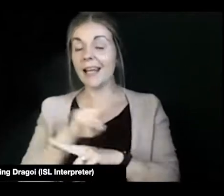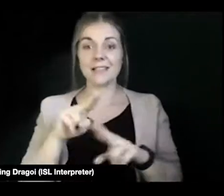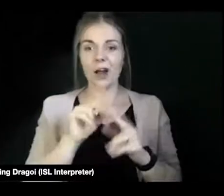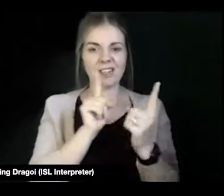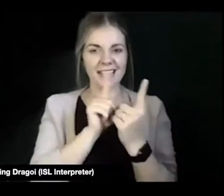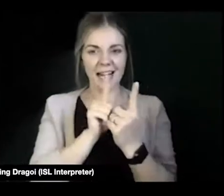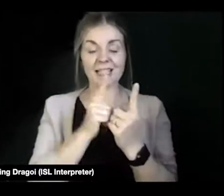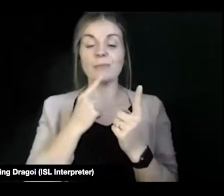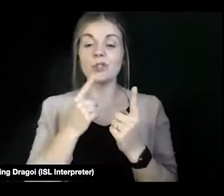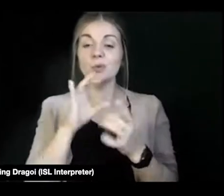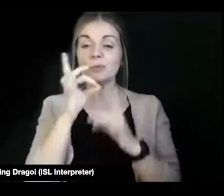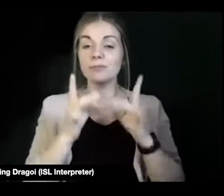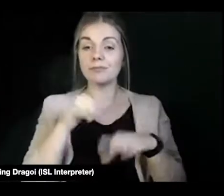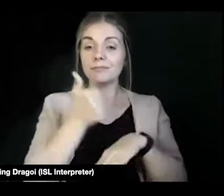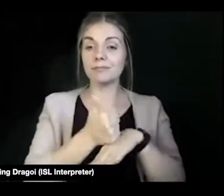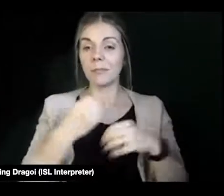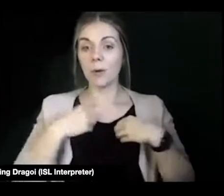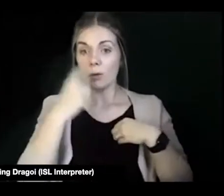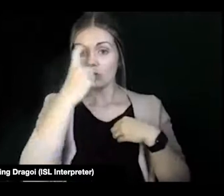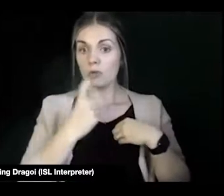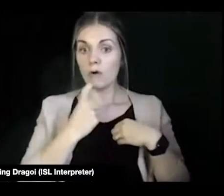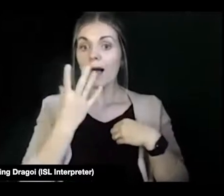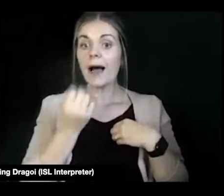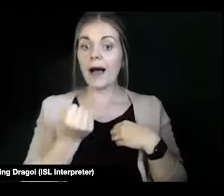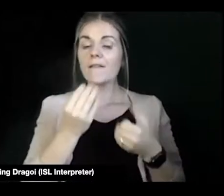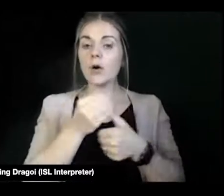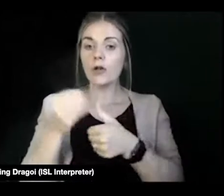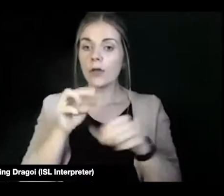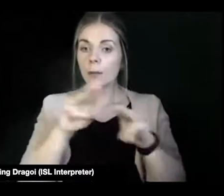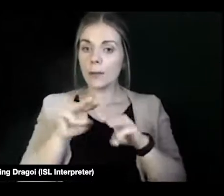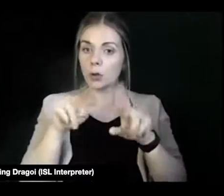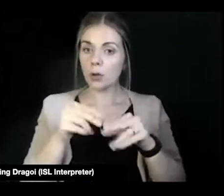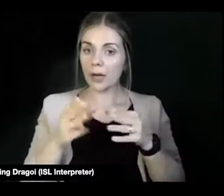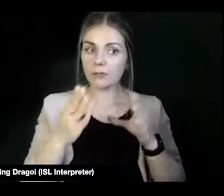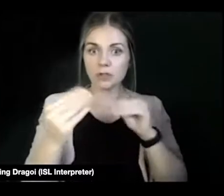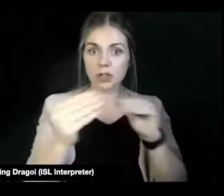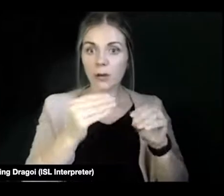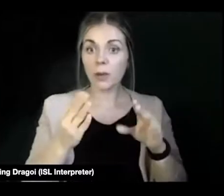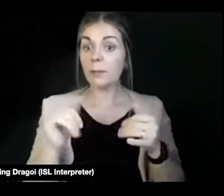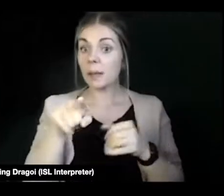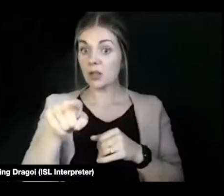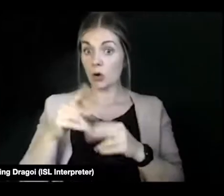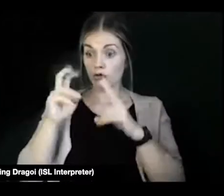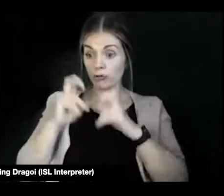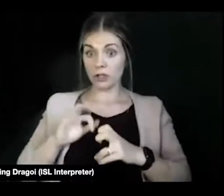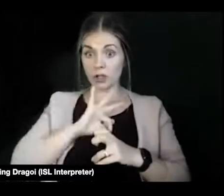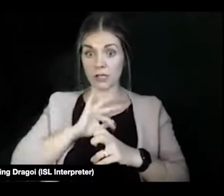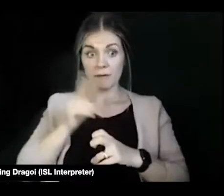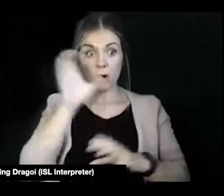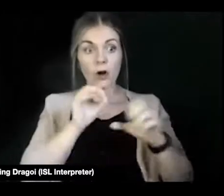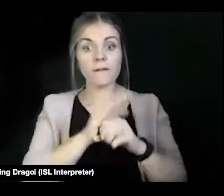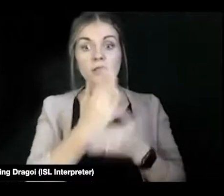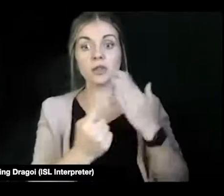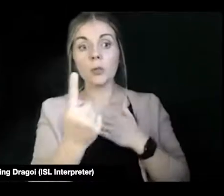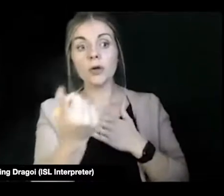So you fill your profile out and there are other people that you can speak to. Say you're a researcher and you're looking for somebody to come and work with. Or you want to